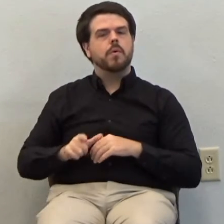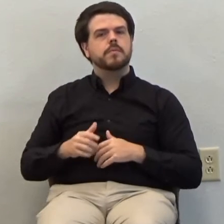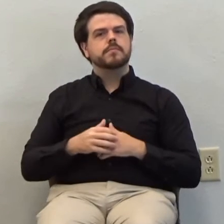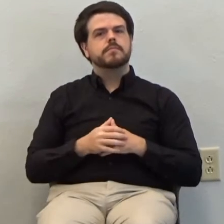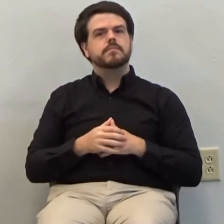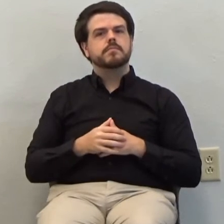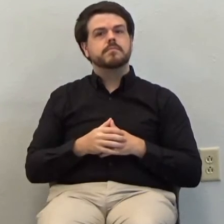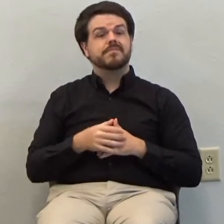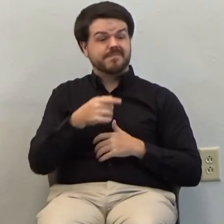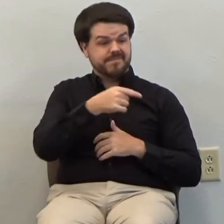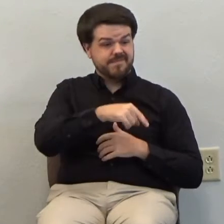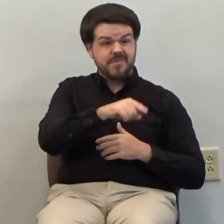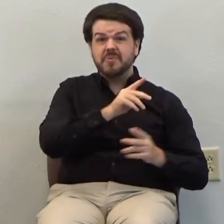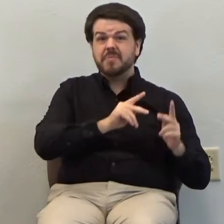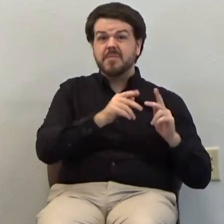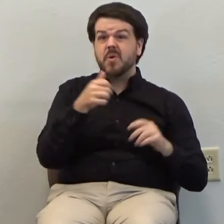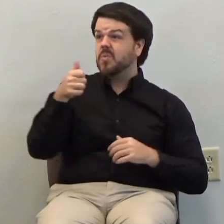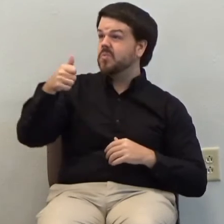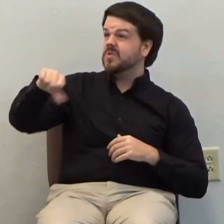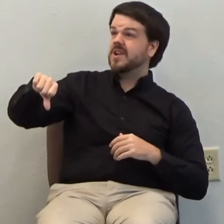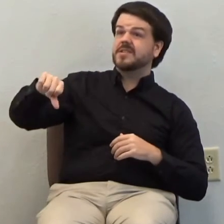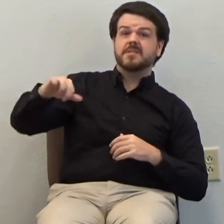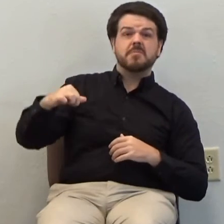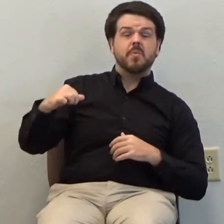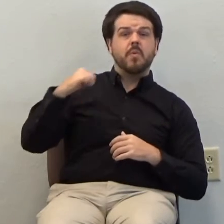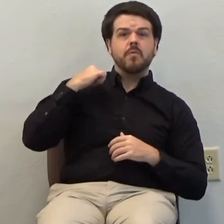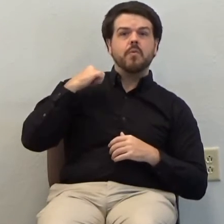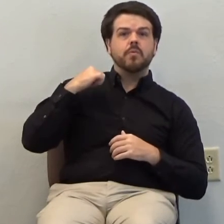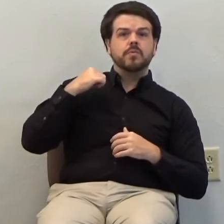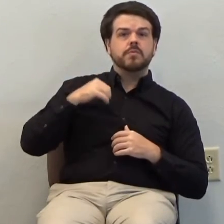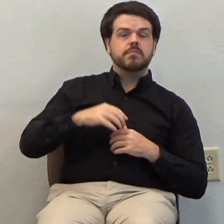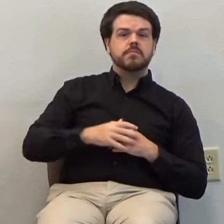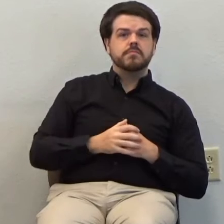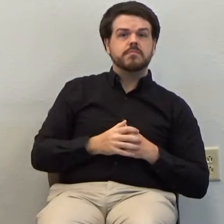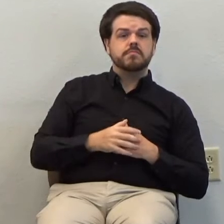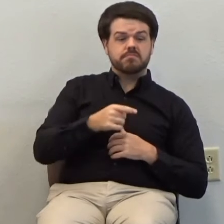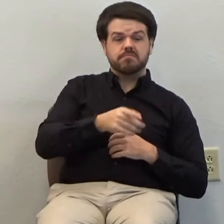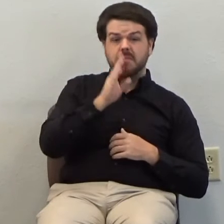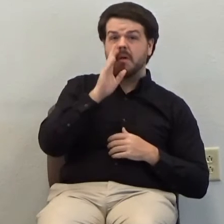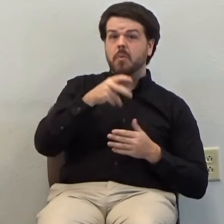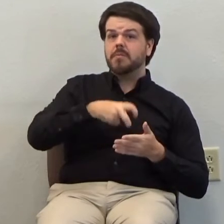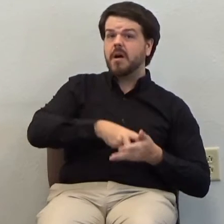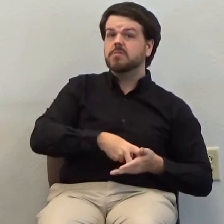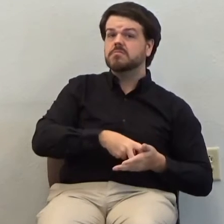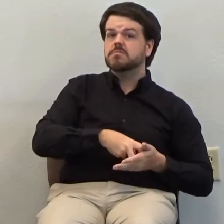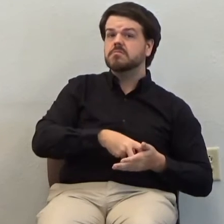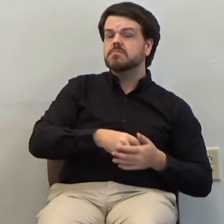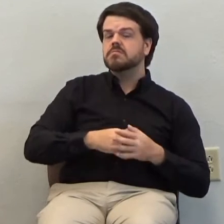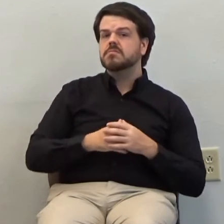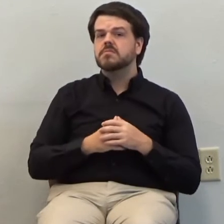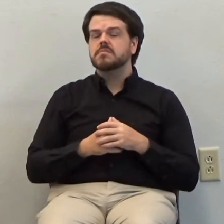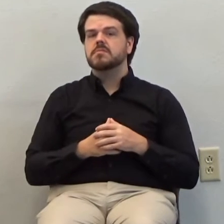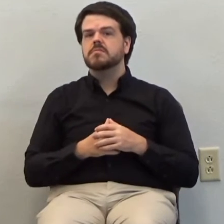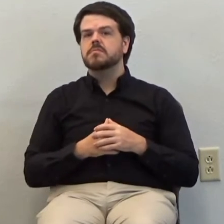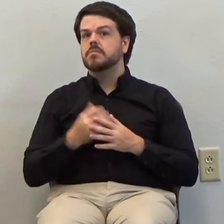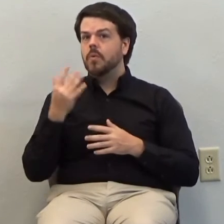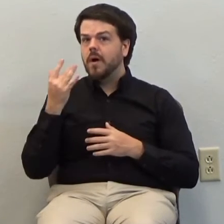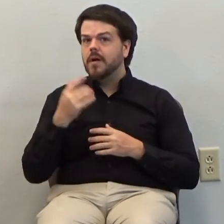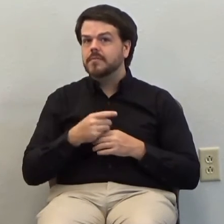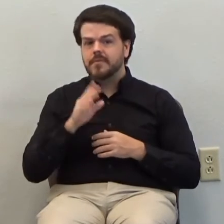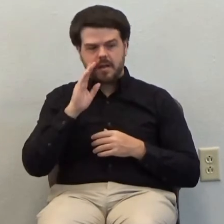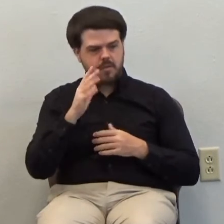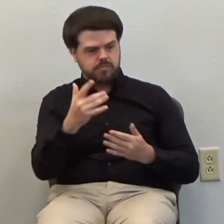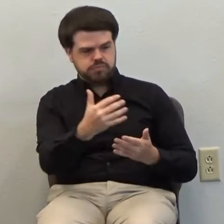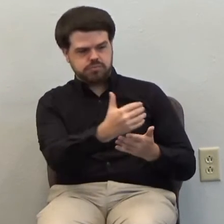Even those who rejected Him in this life will bow. for He will raise their bodies